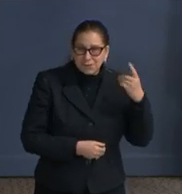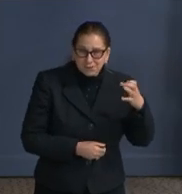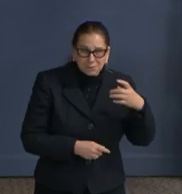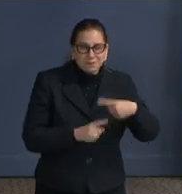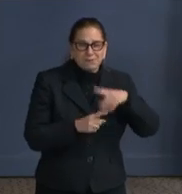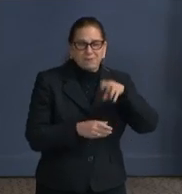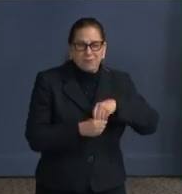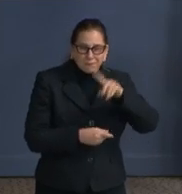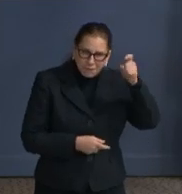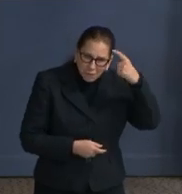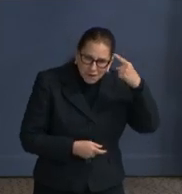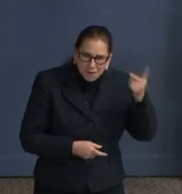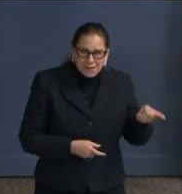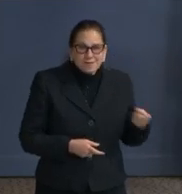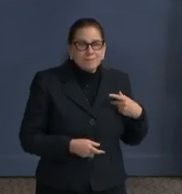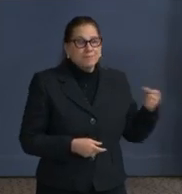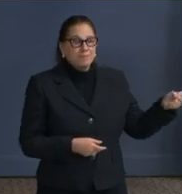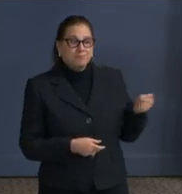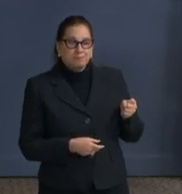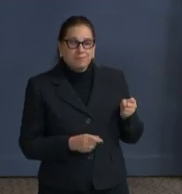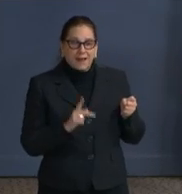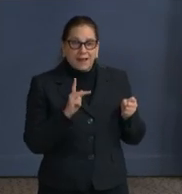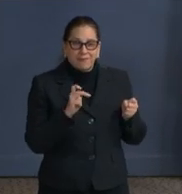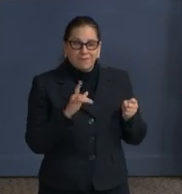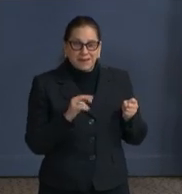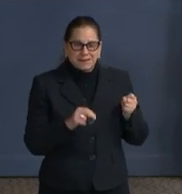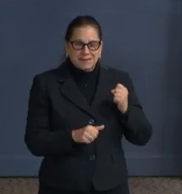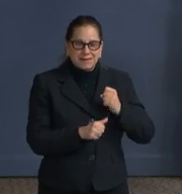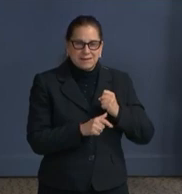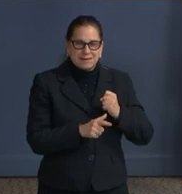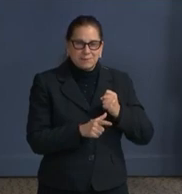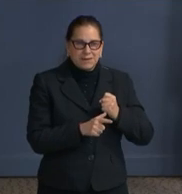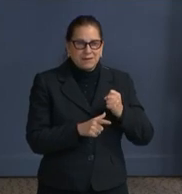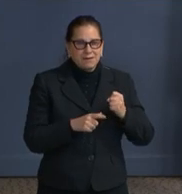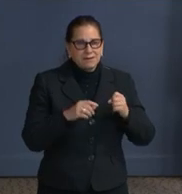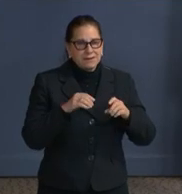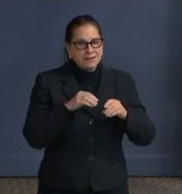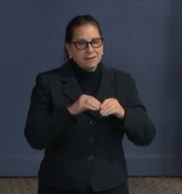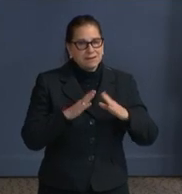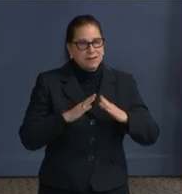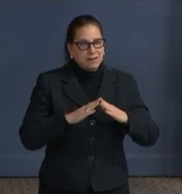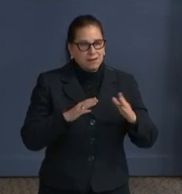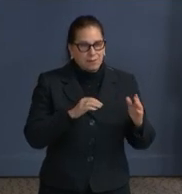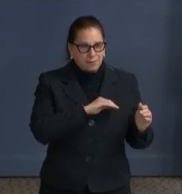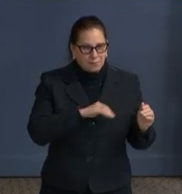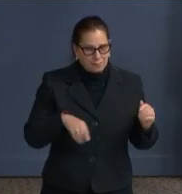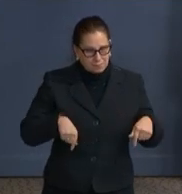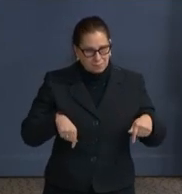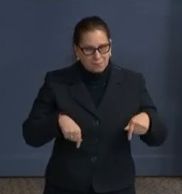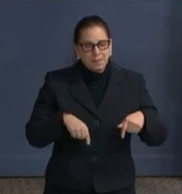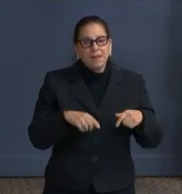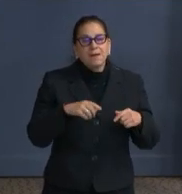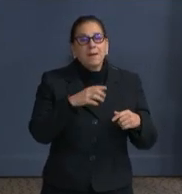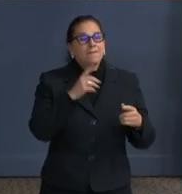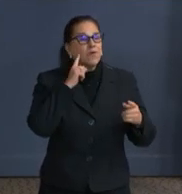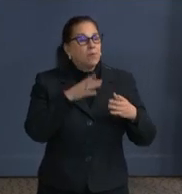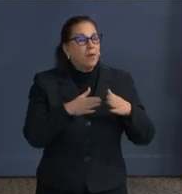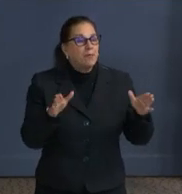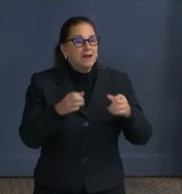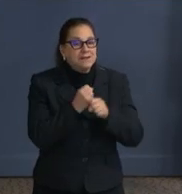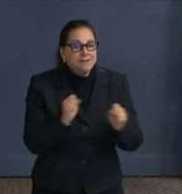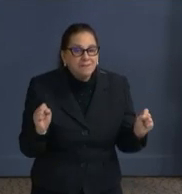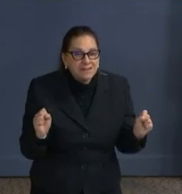appointed Kevin as the deputy city administrator and the deputy mayor for public safety in January of 2015,